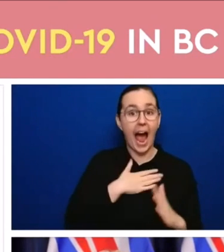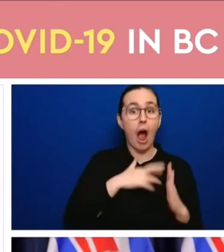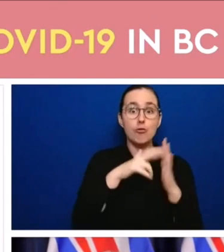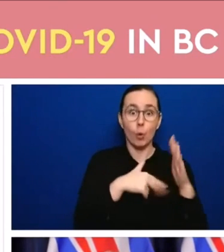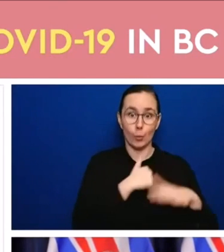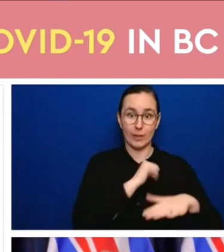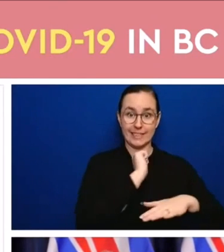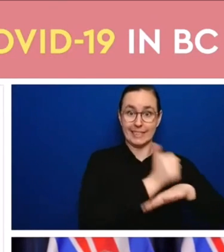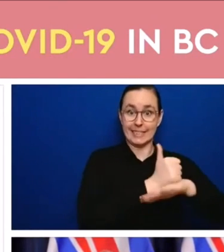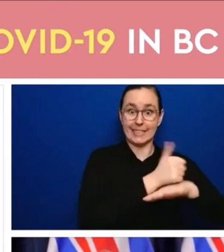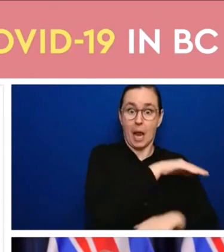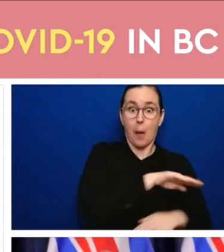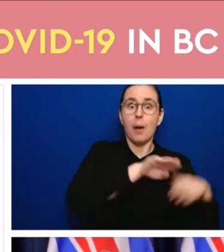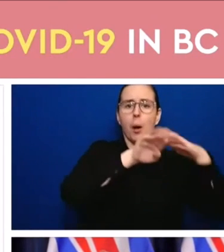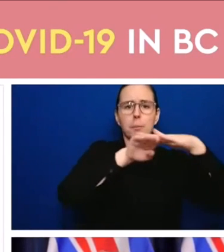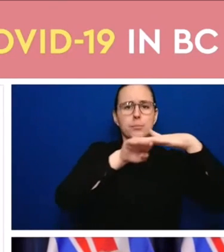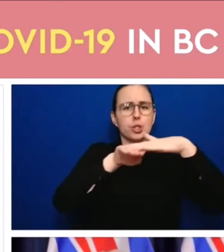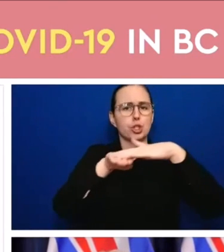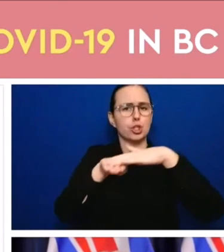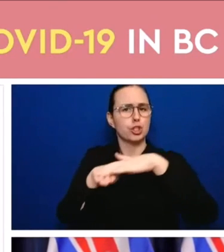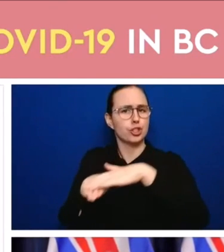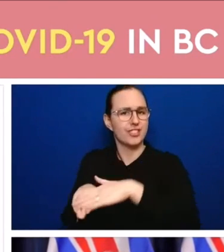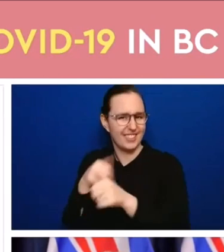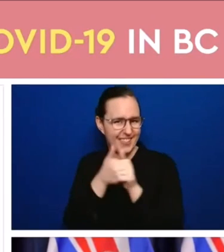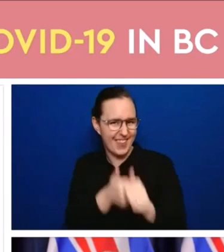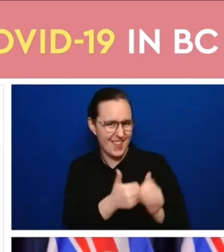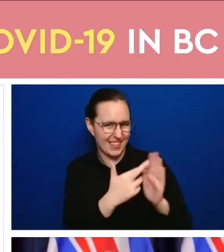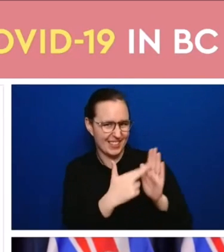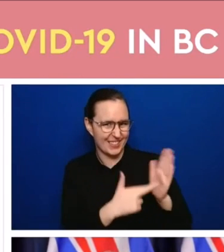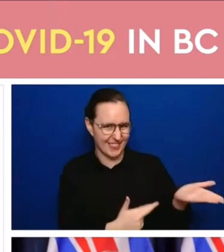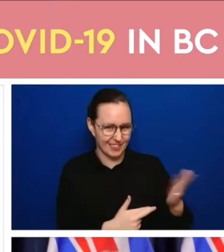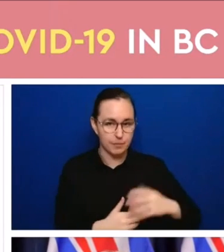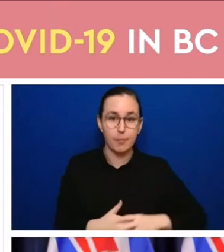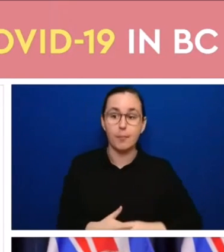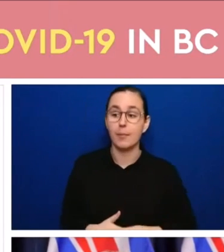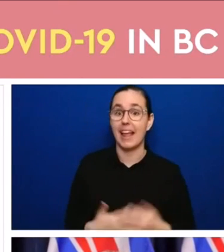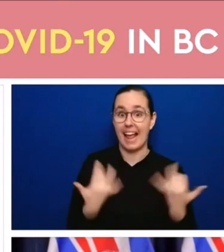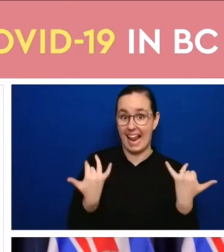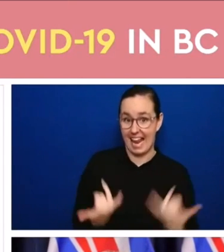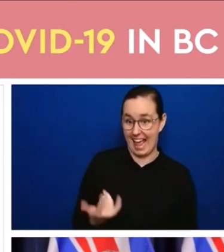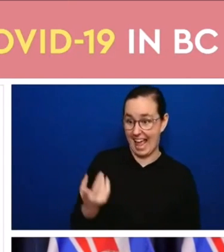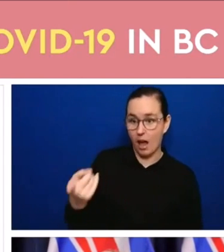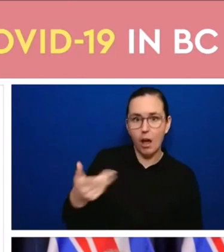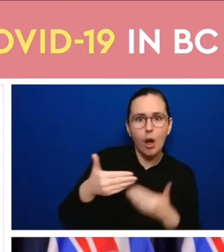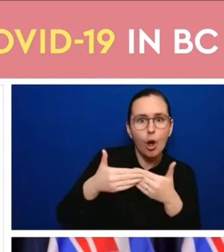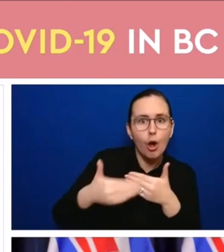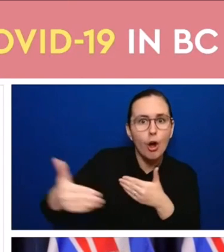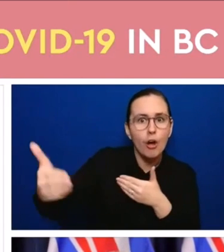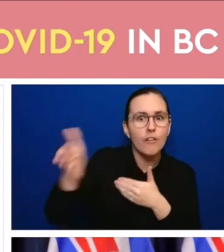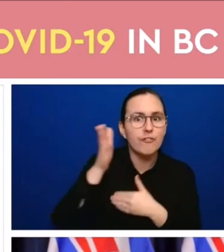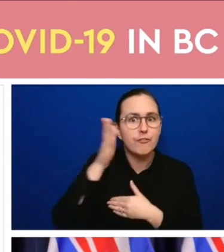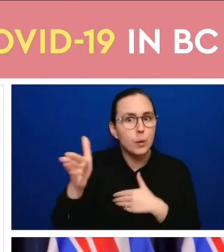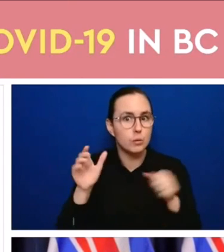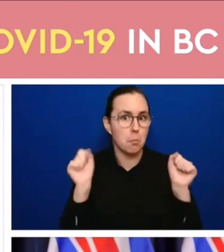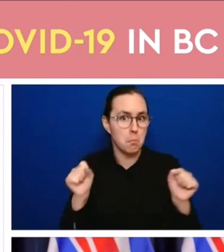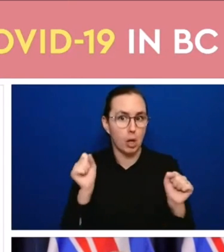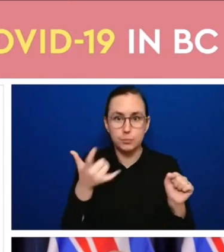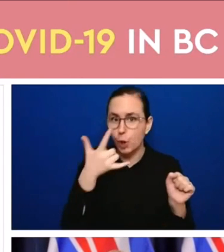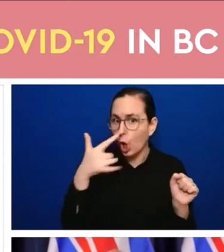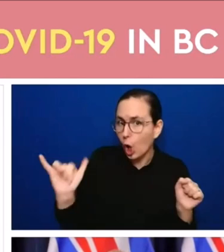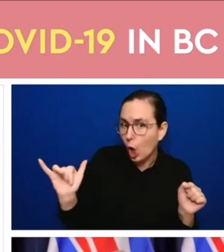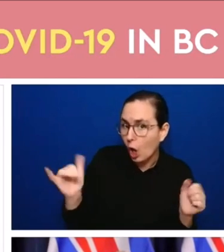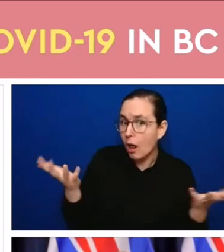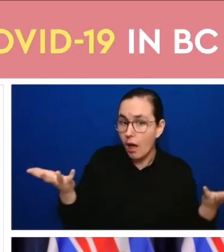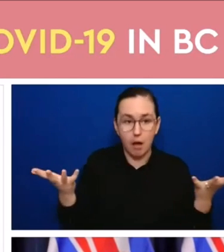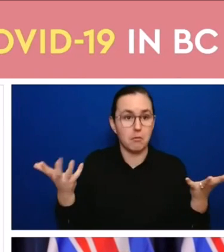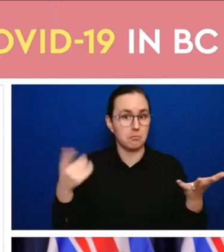our modeling then shows us that we have the ability now with the amount of immunity and the transmission patterns that we're seeing